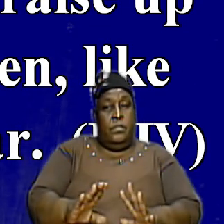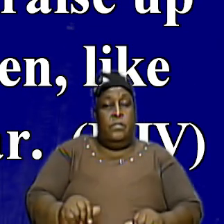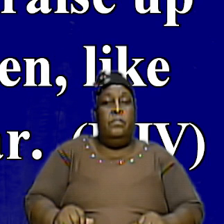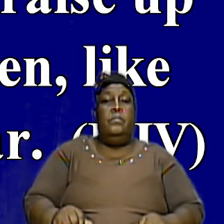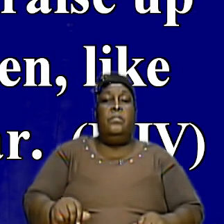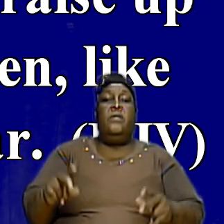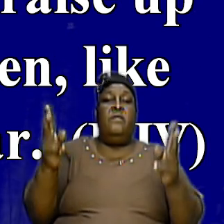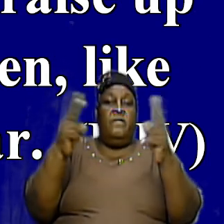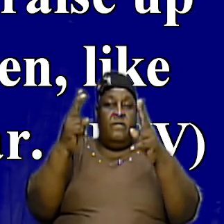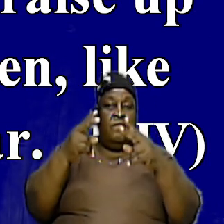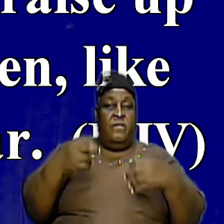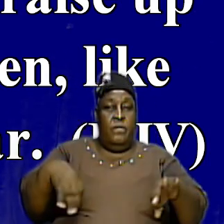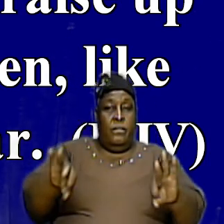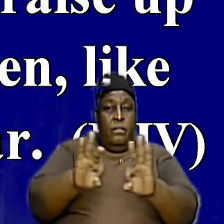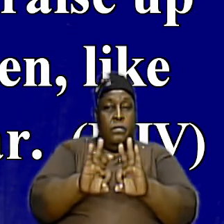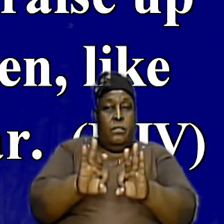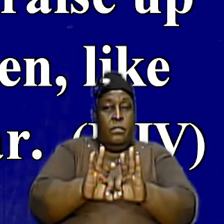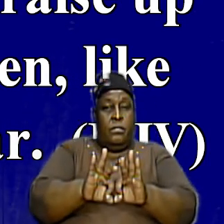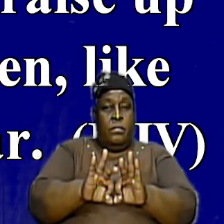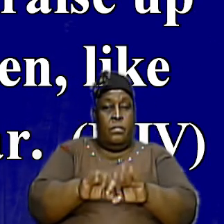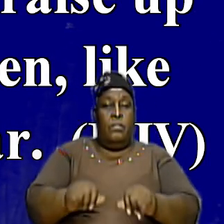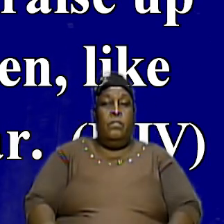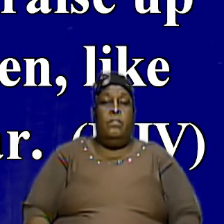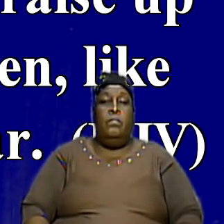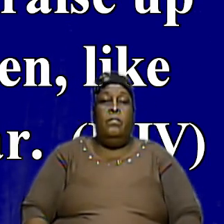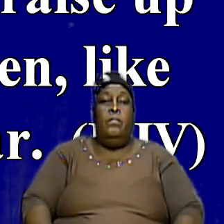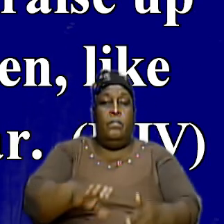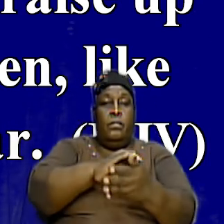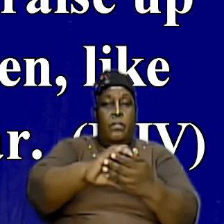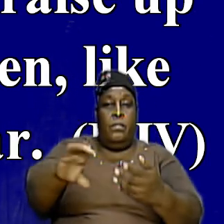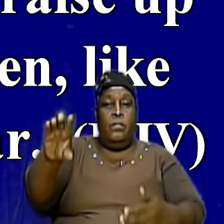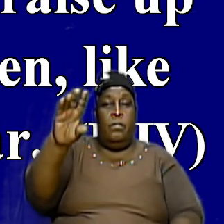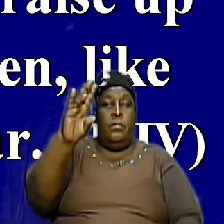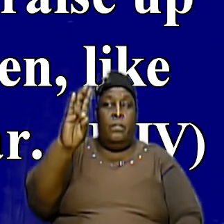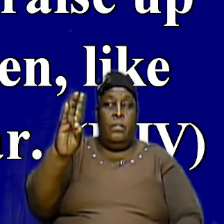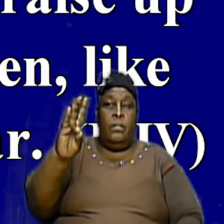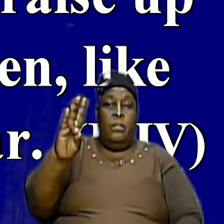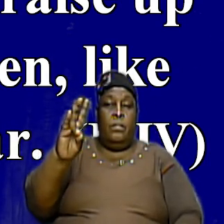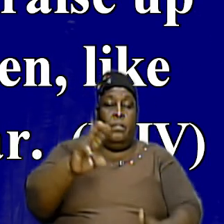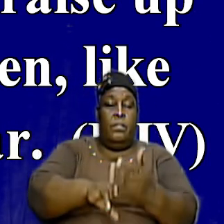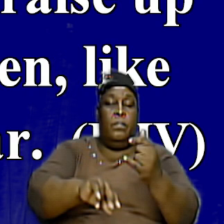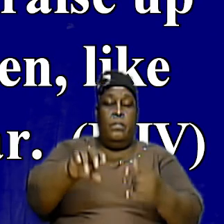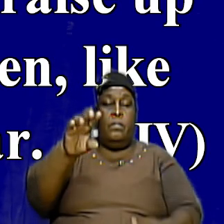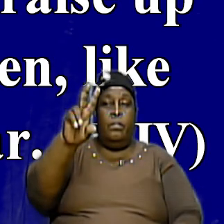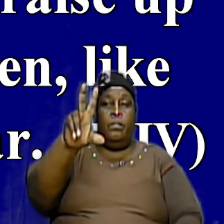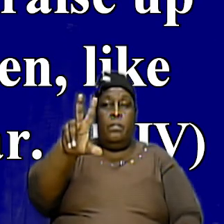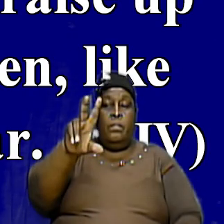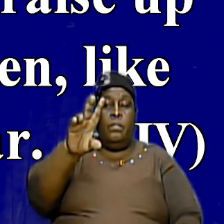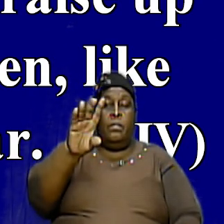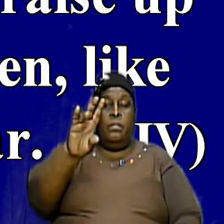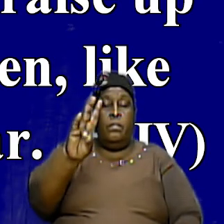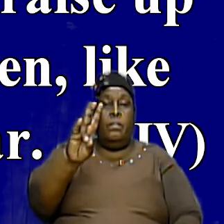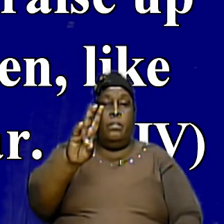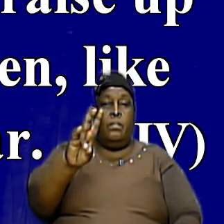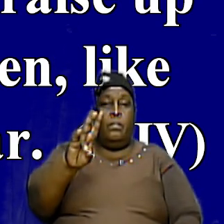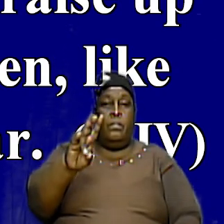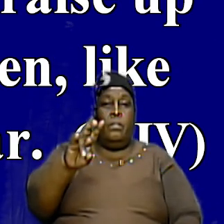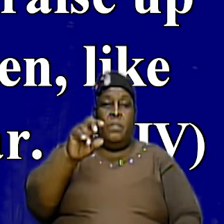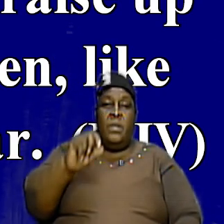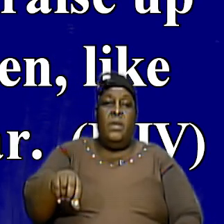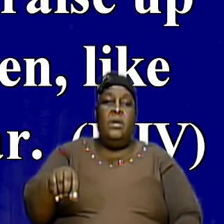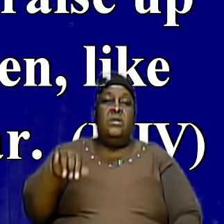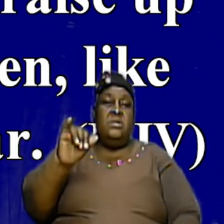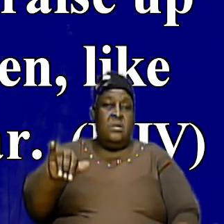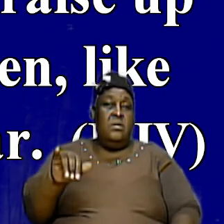important and so let us read together Acts chapter 7 we start at verse 37 this is that